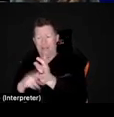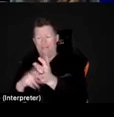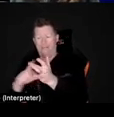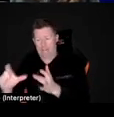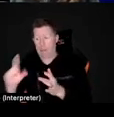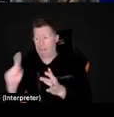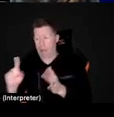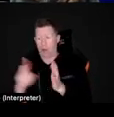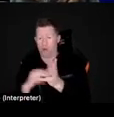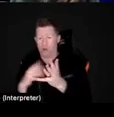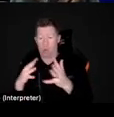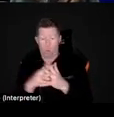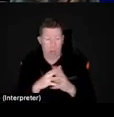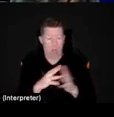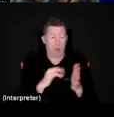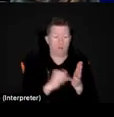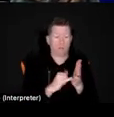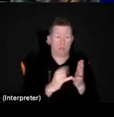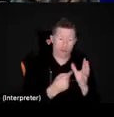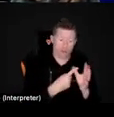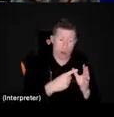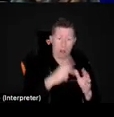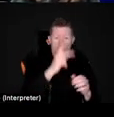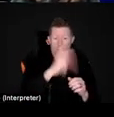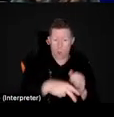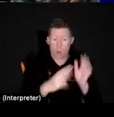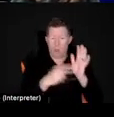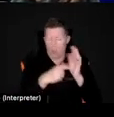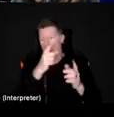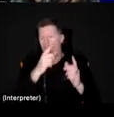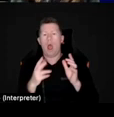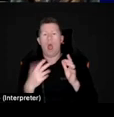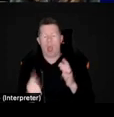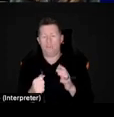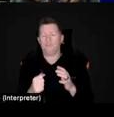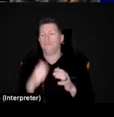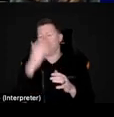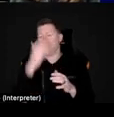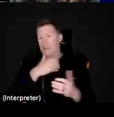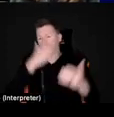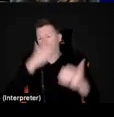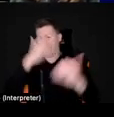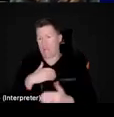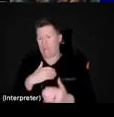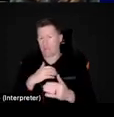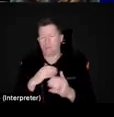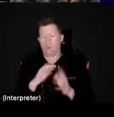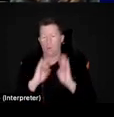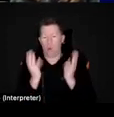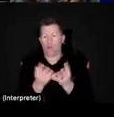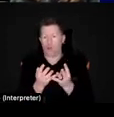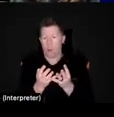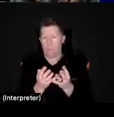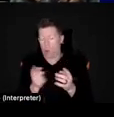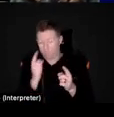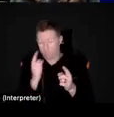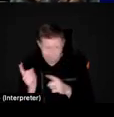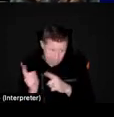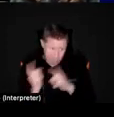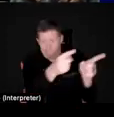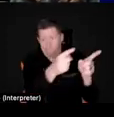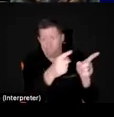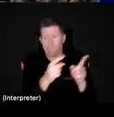have, um, workshops, face-to-face workshops coming up in every other state. So do go onto our Facebook page or website